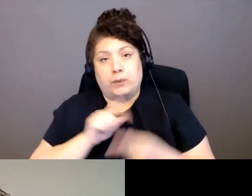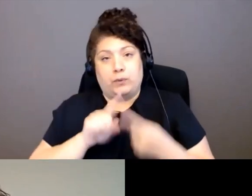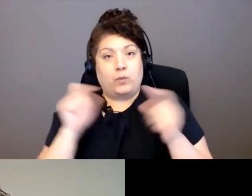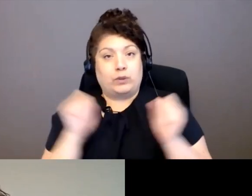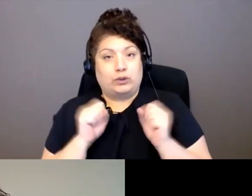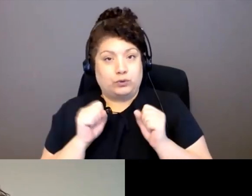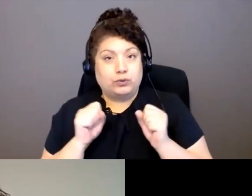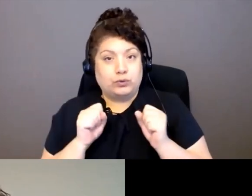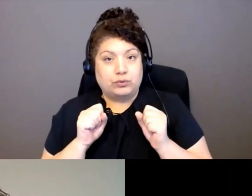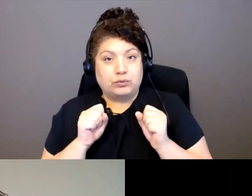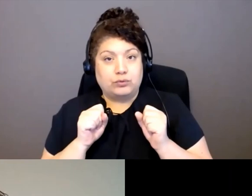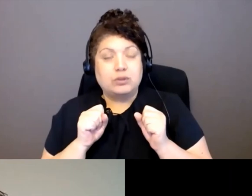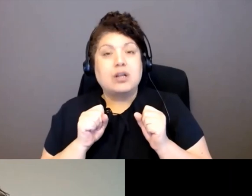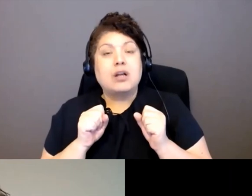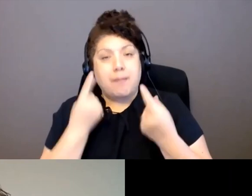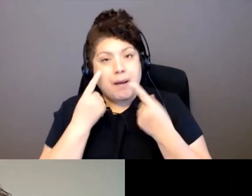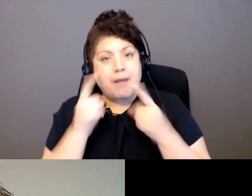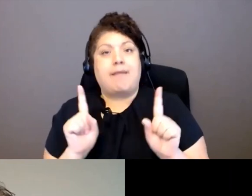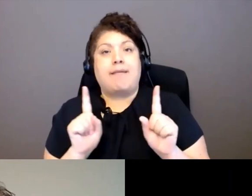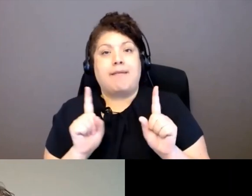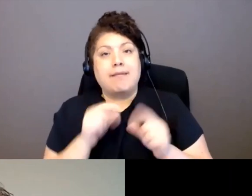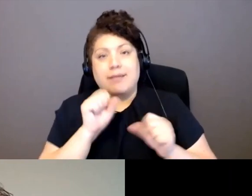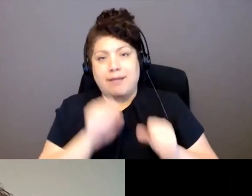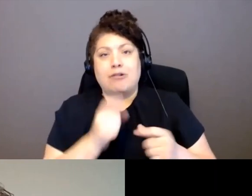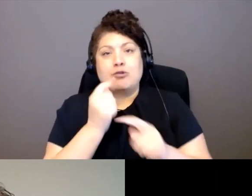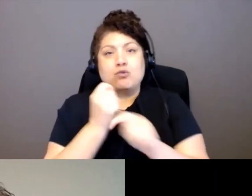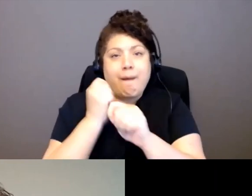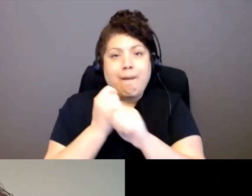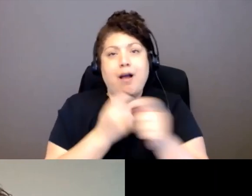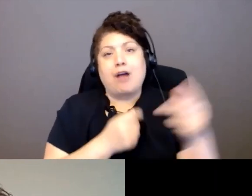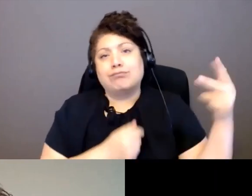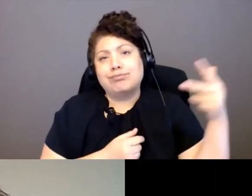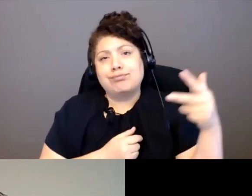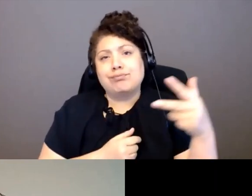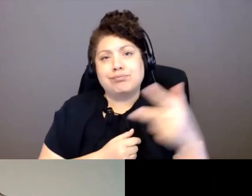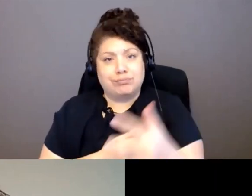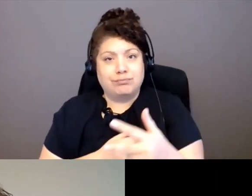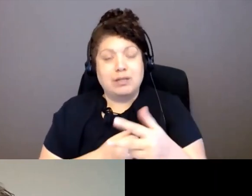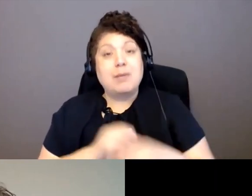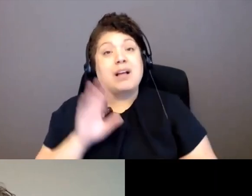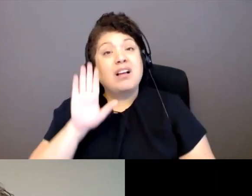um, also their fundings are very low. Um,